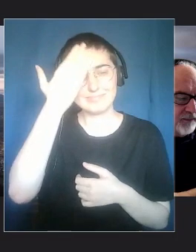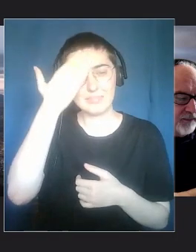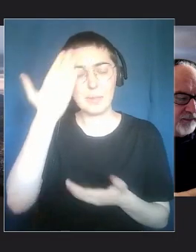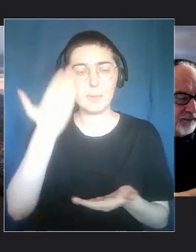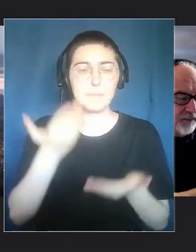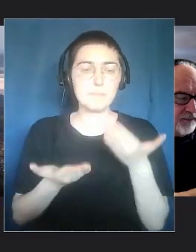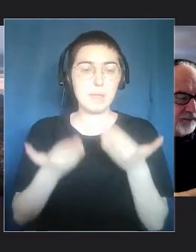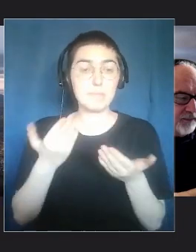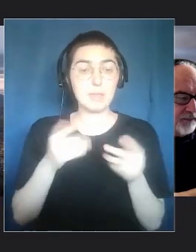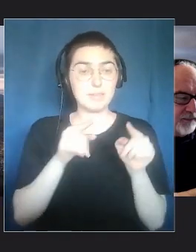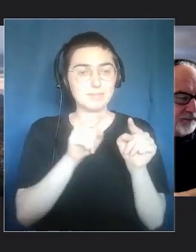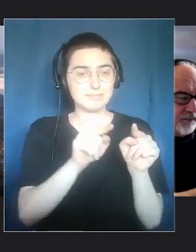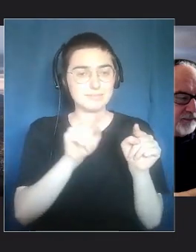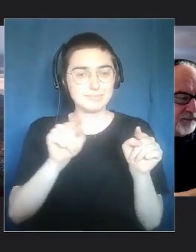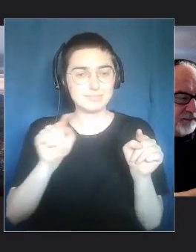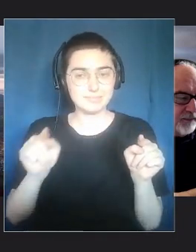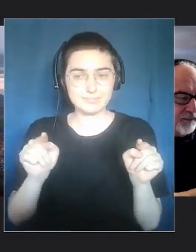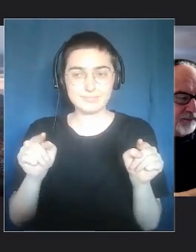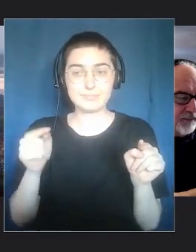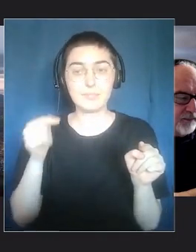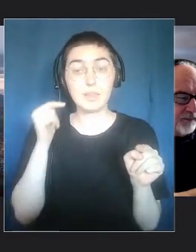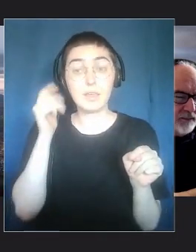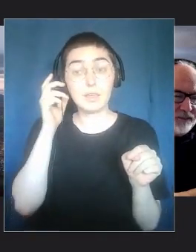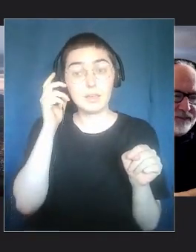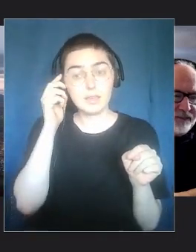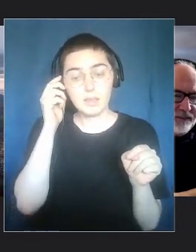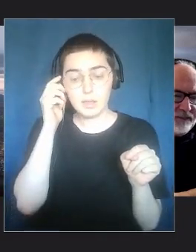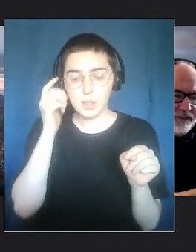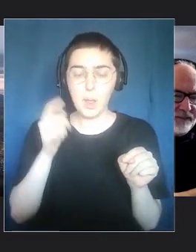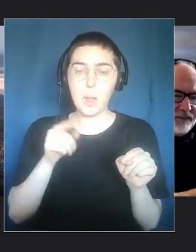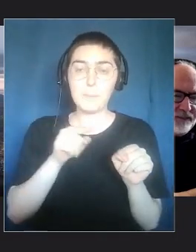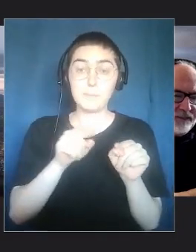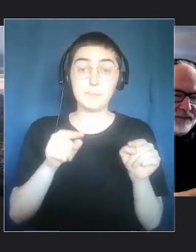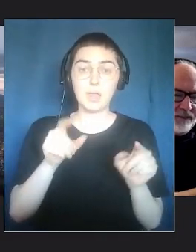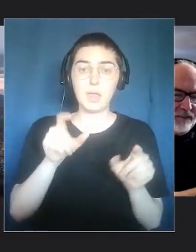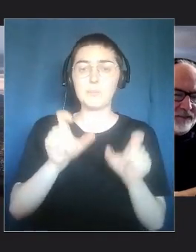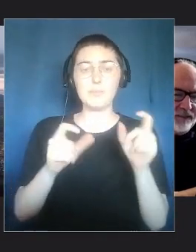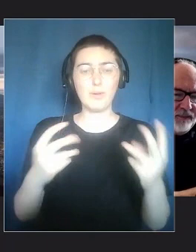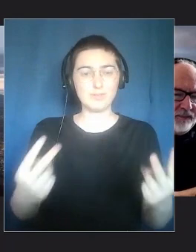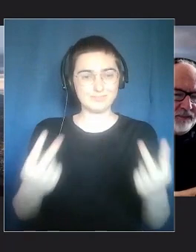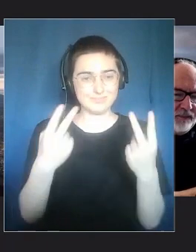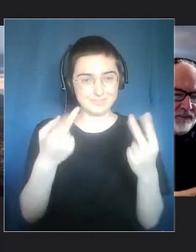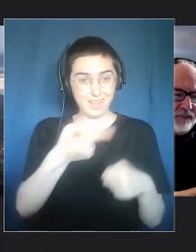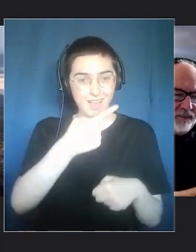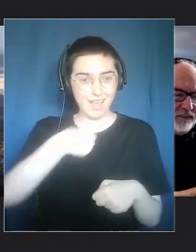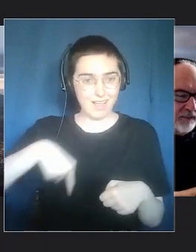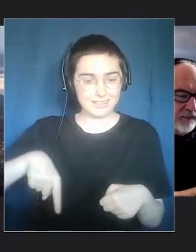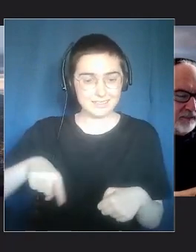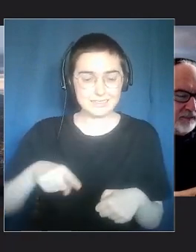in this sense, if any of the participants to this webinar,